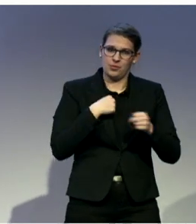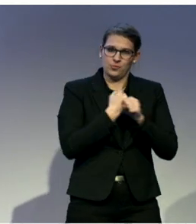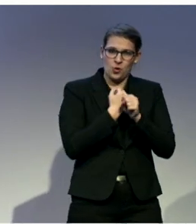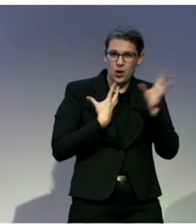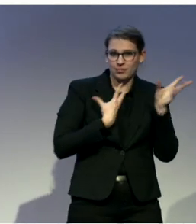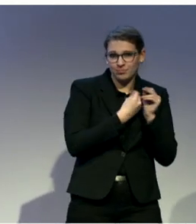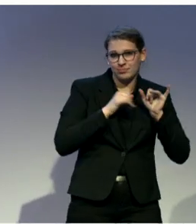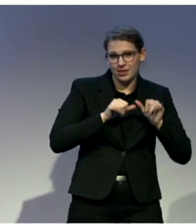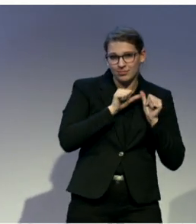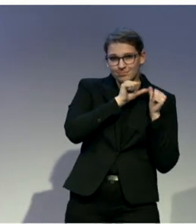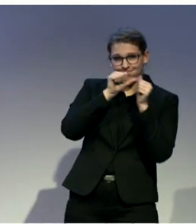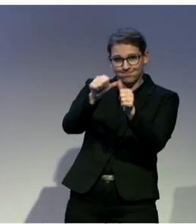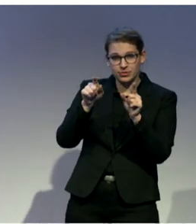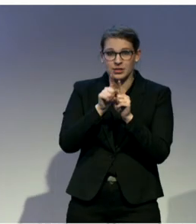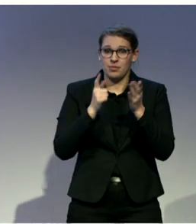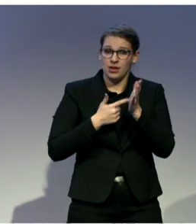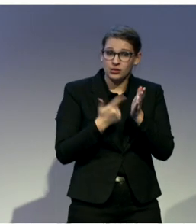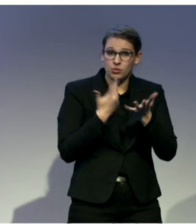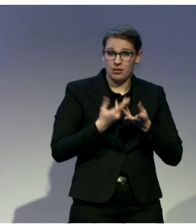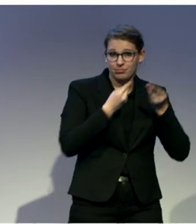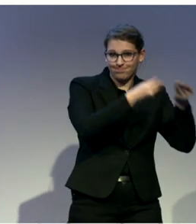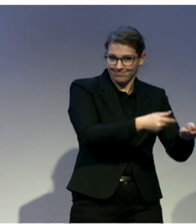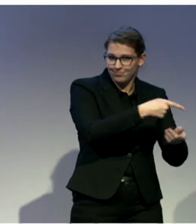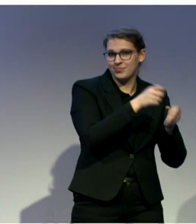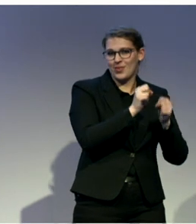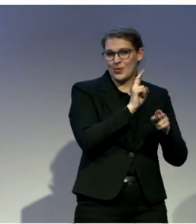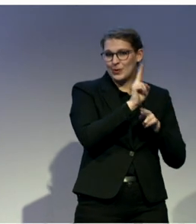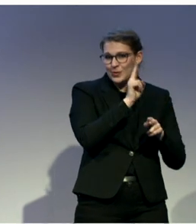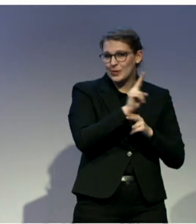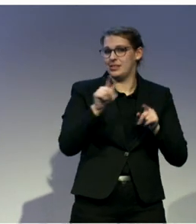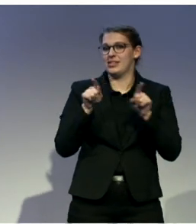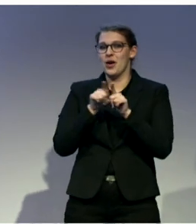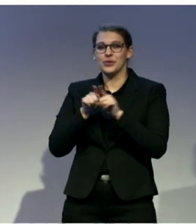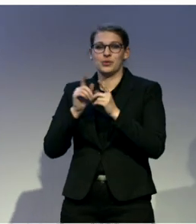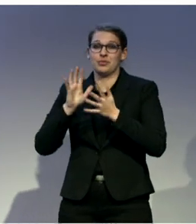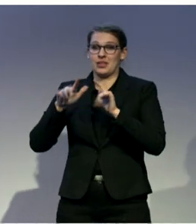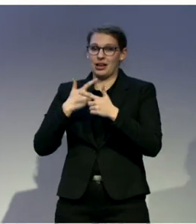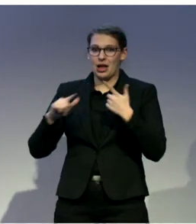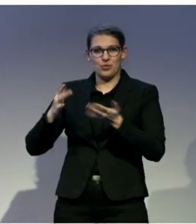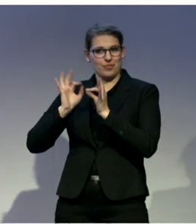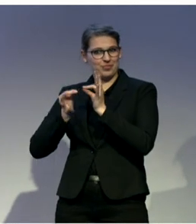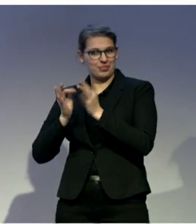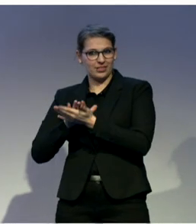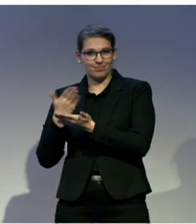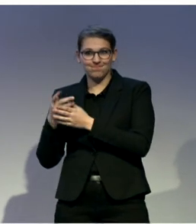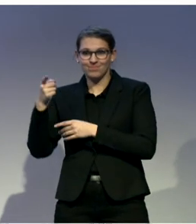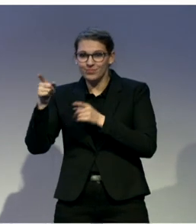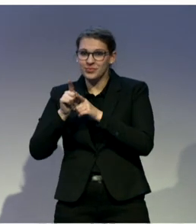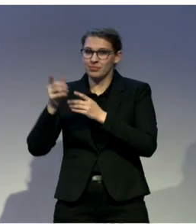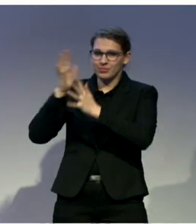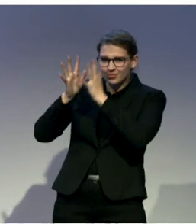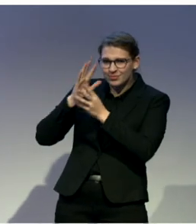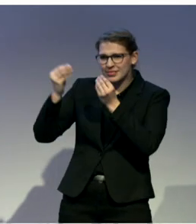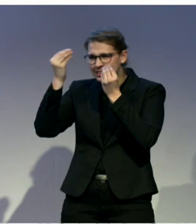many of the sign language interpreters who have been trained in the lexicon for elections whenever they should happen in Libya. Same thing